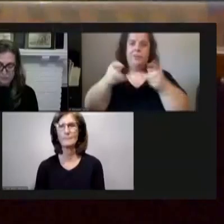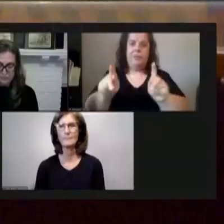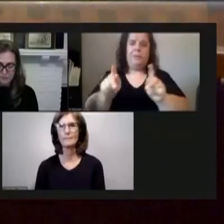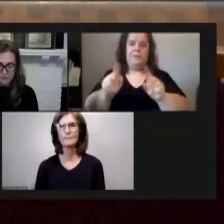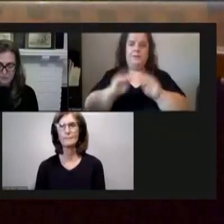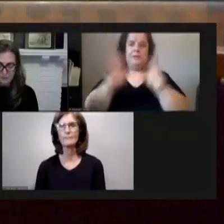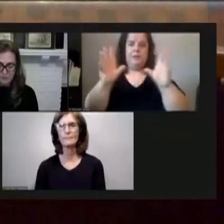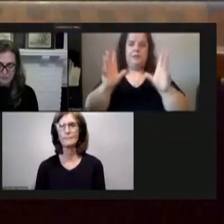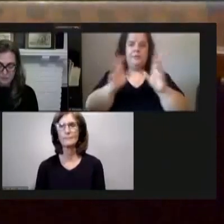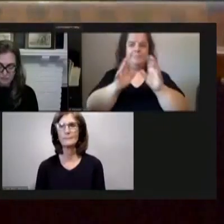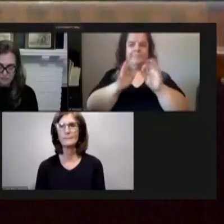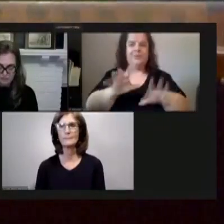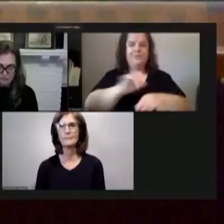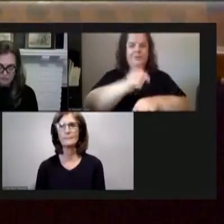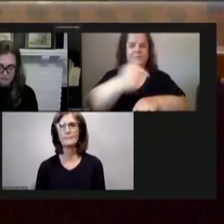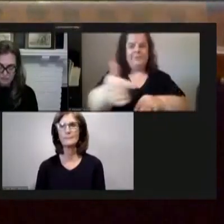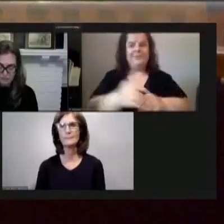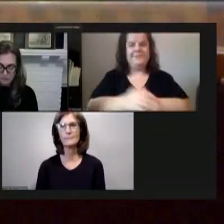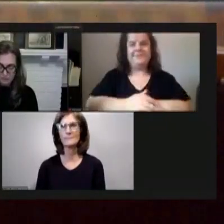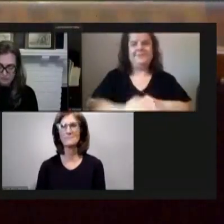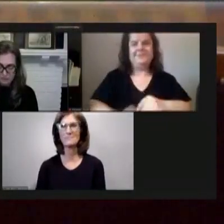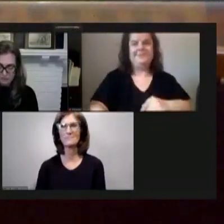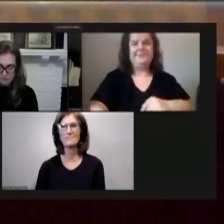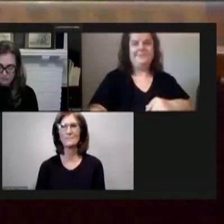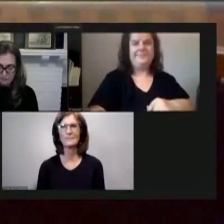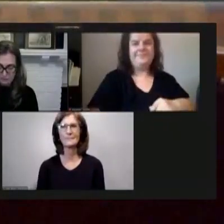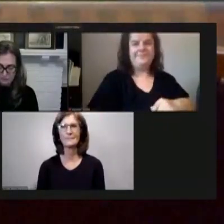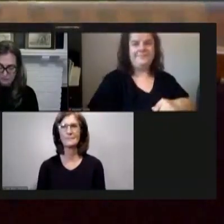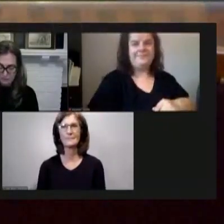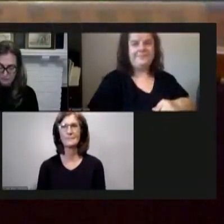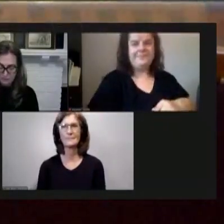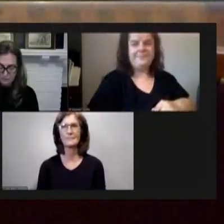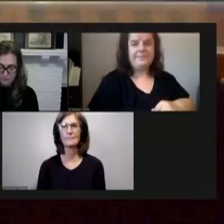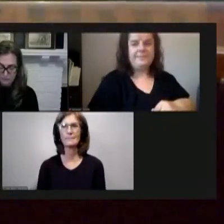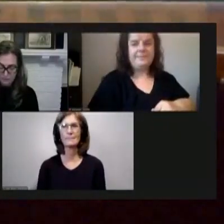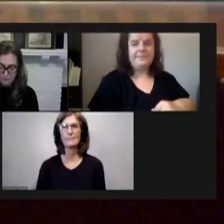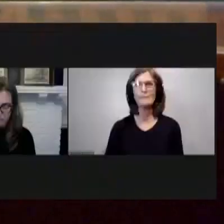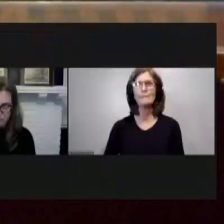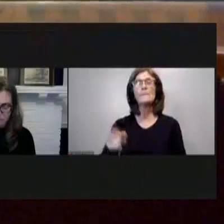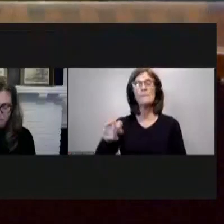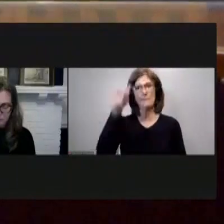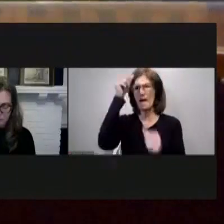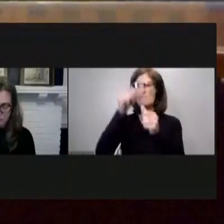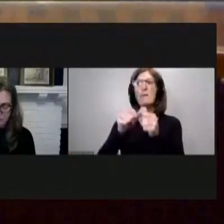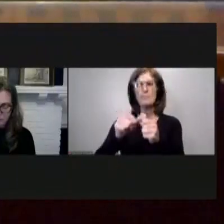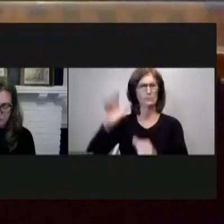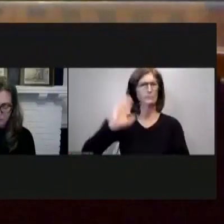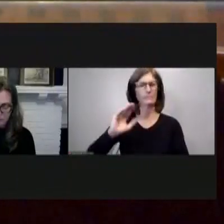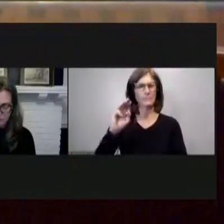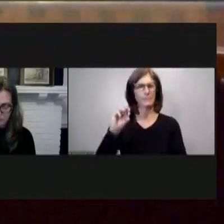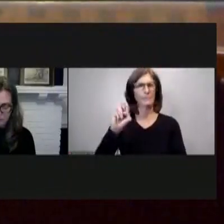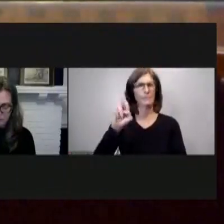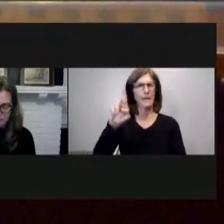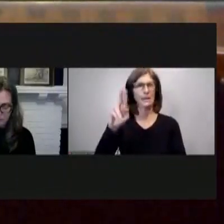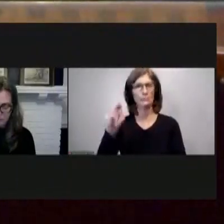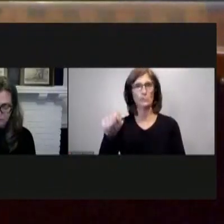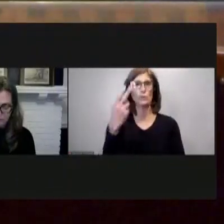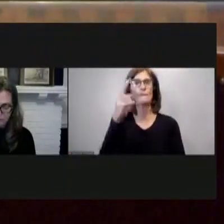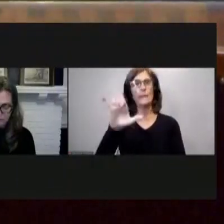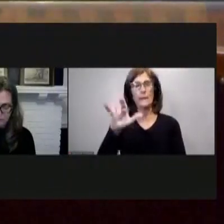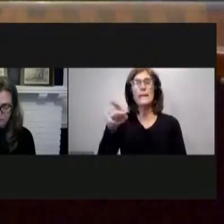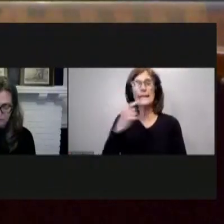this year after year and this started long before you i remember tom murphy told people this i remember when tom murphy was mayor and he was going to do something to the athletic